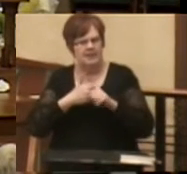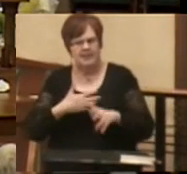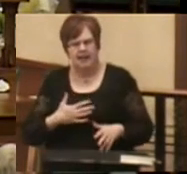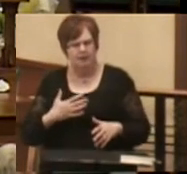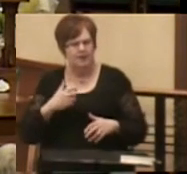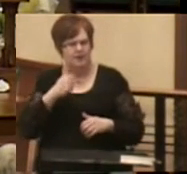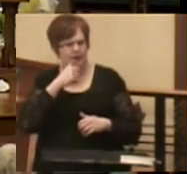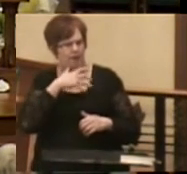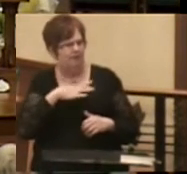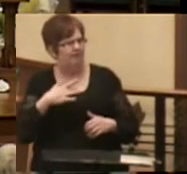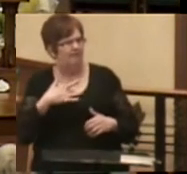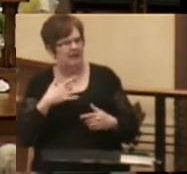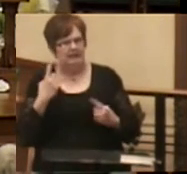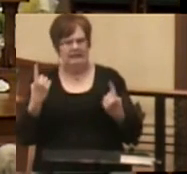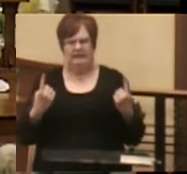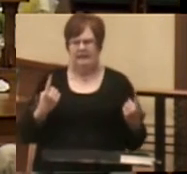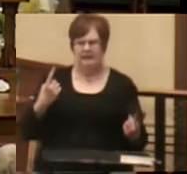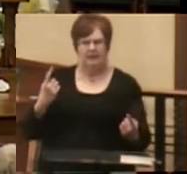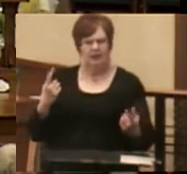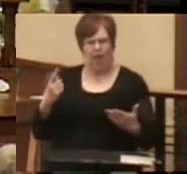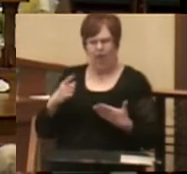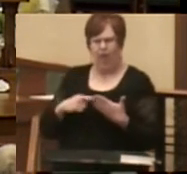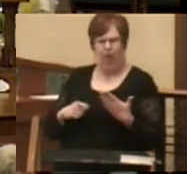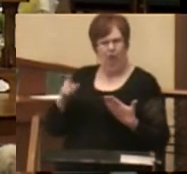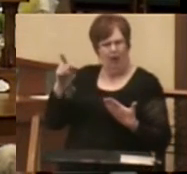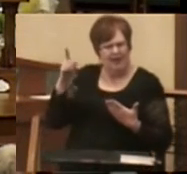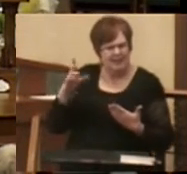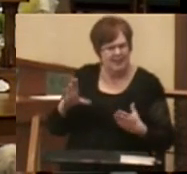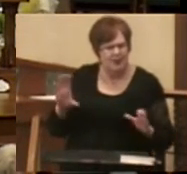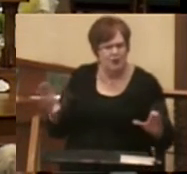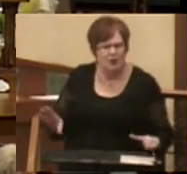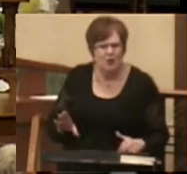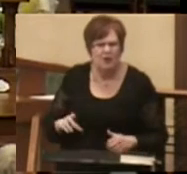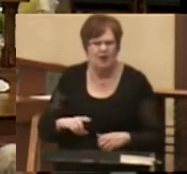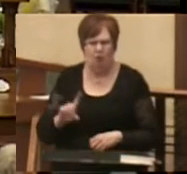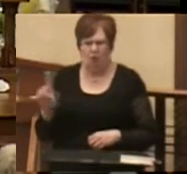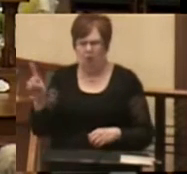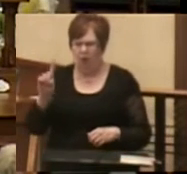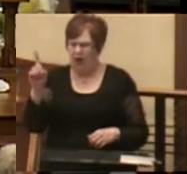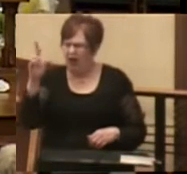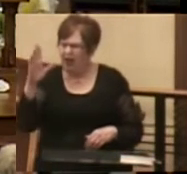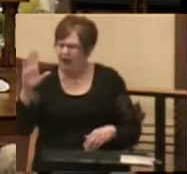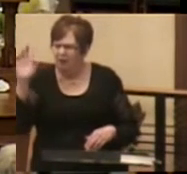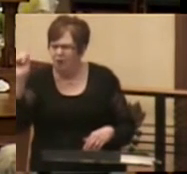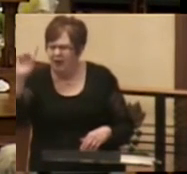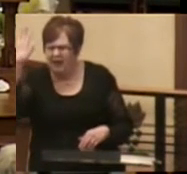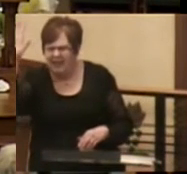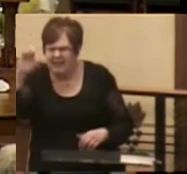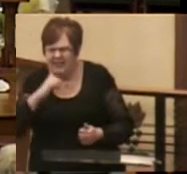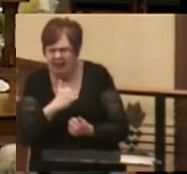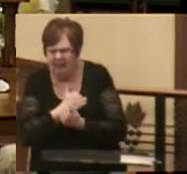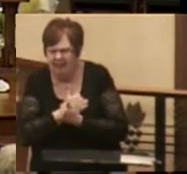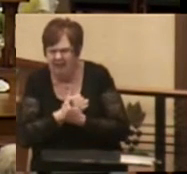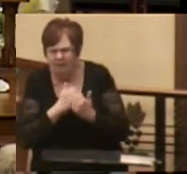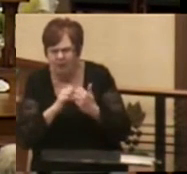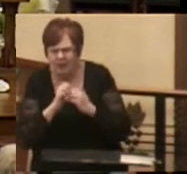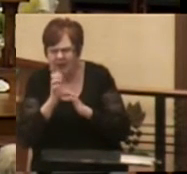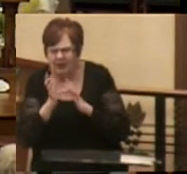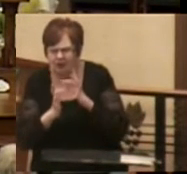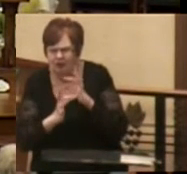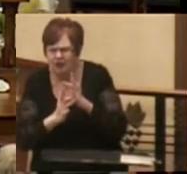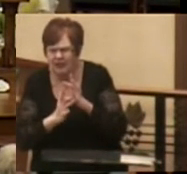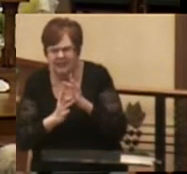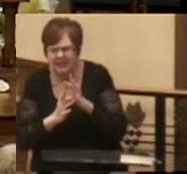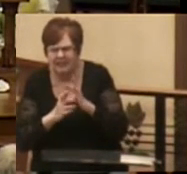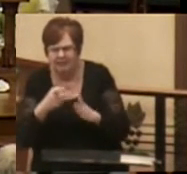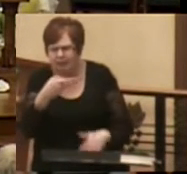wondering what God was doing. Where was God's love when Jesus was